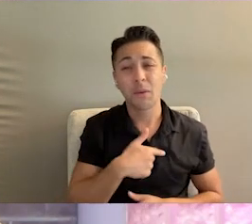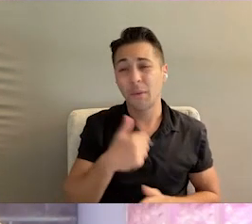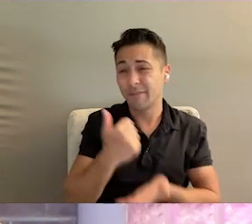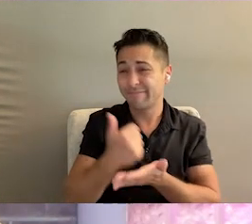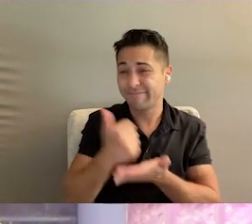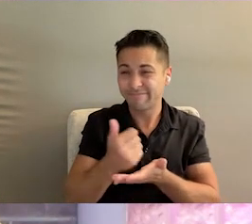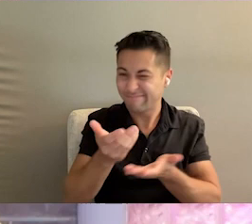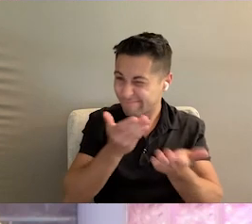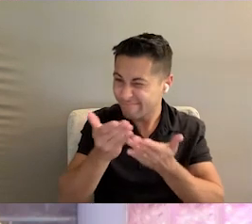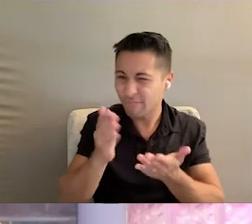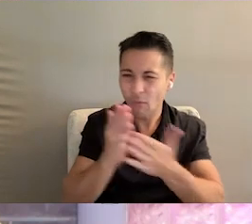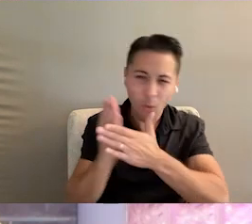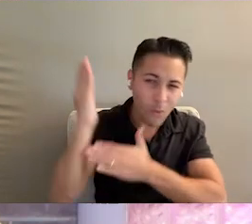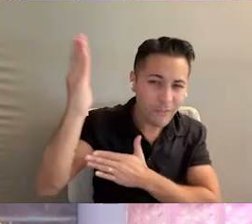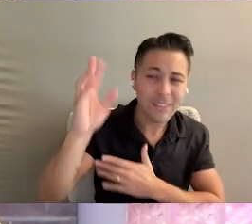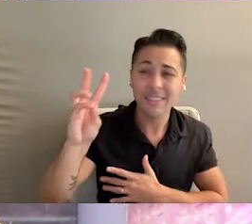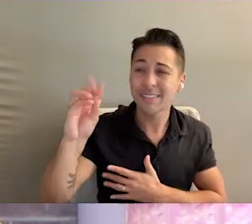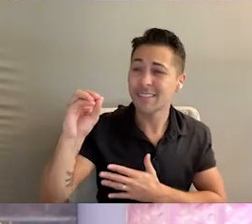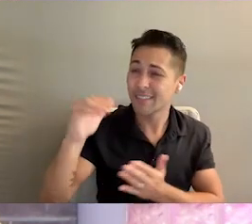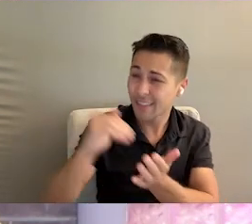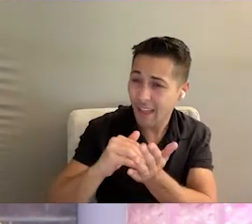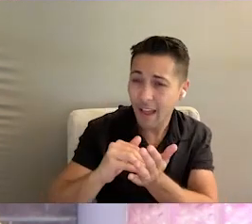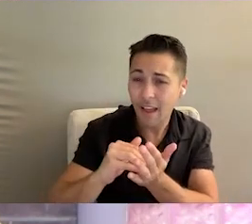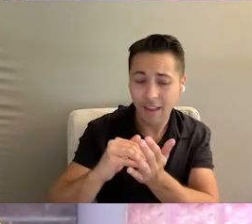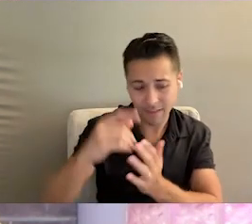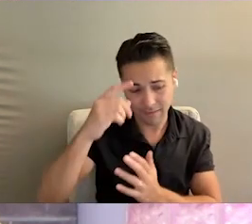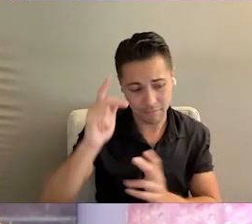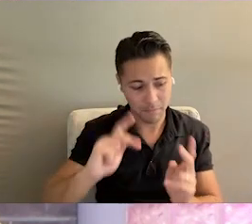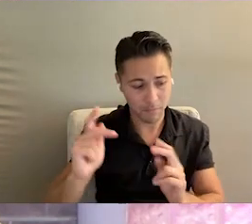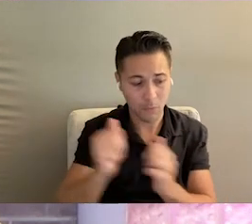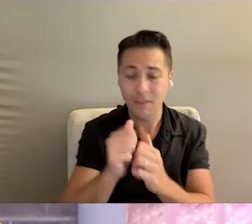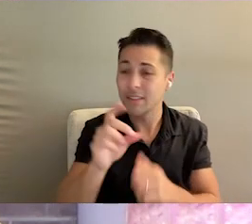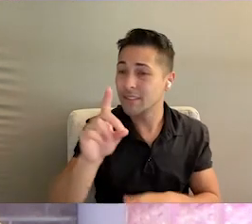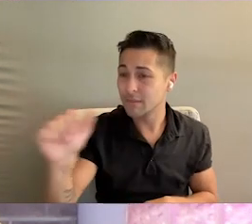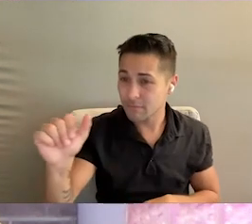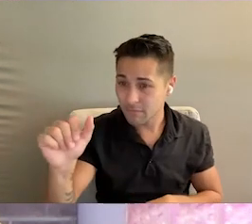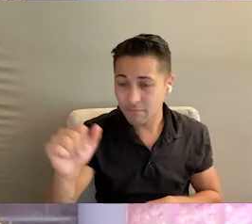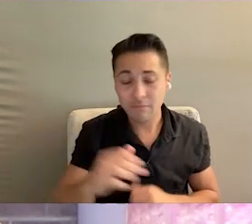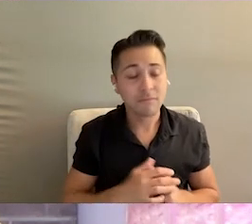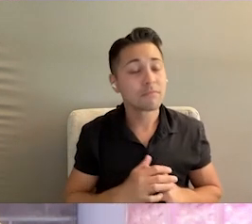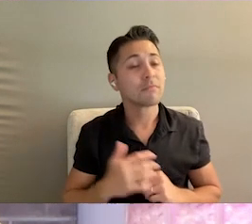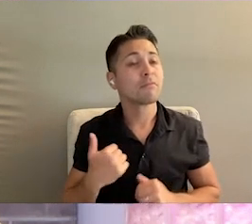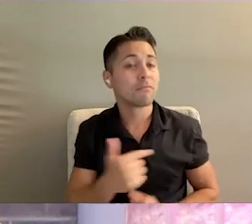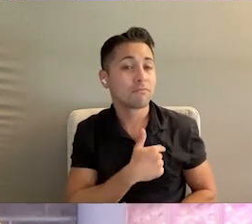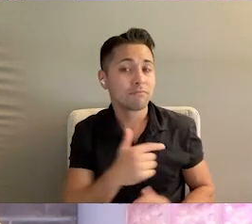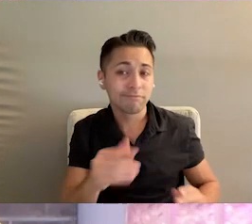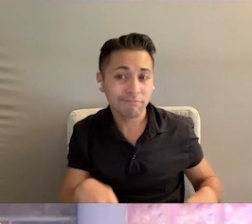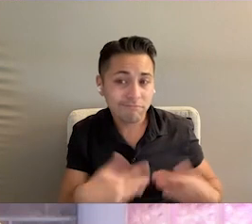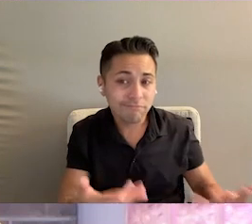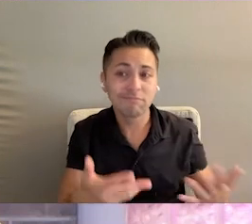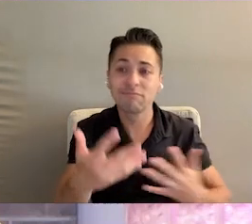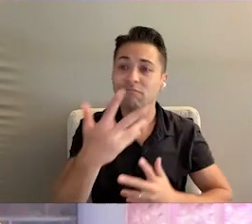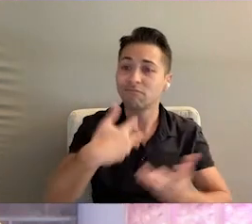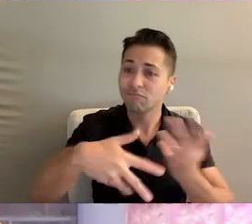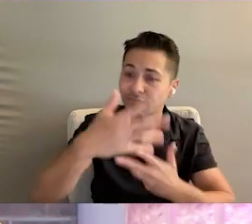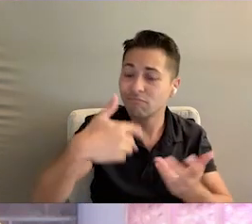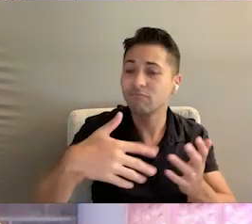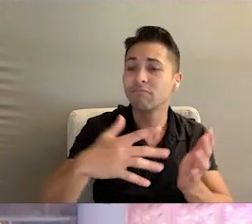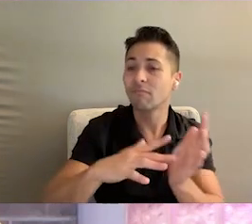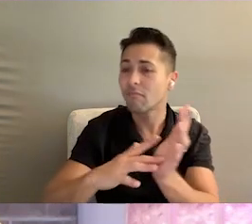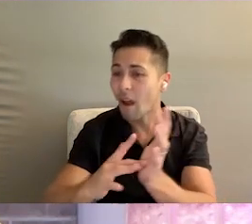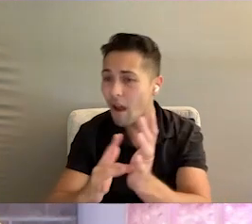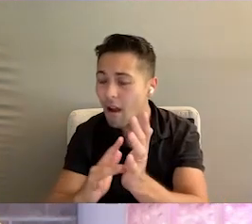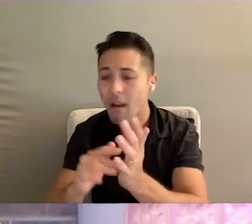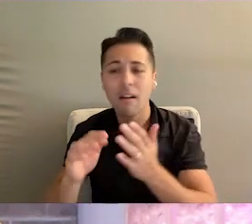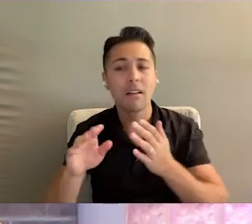than 60,000 individuals with developmental disabilities. We offer a variety of social, therapeutic,